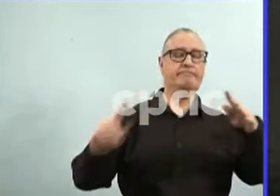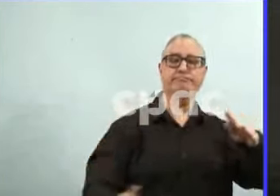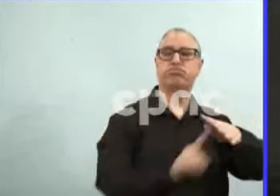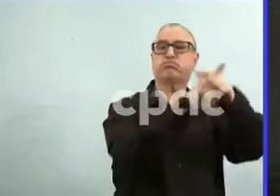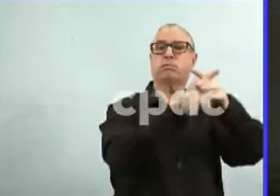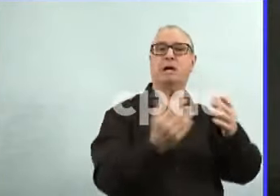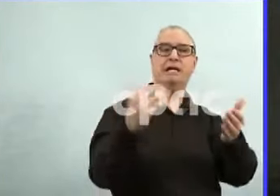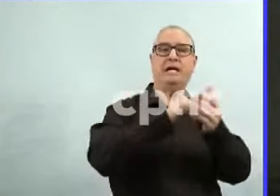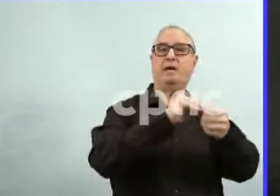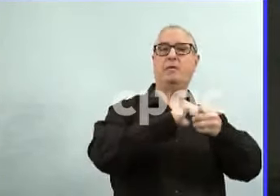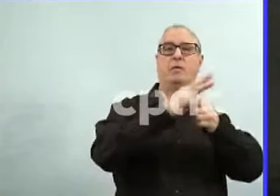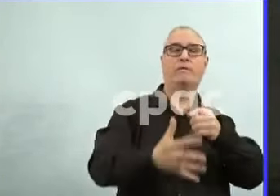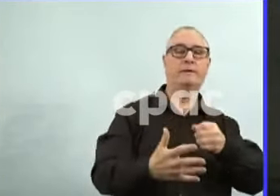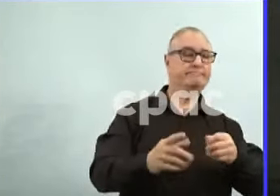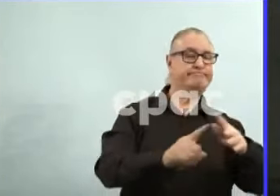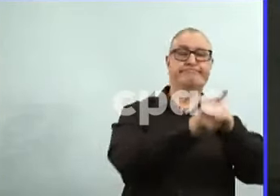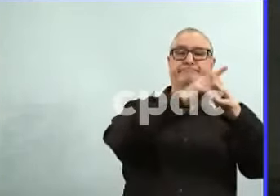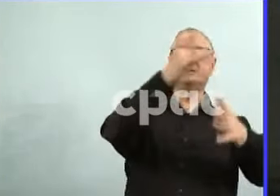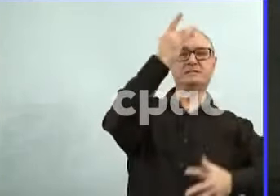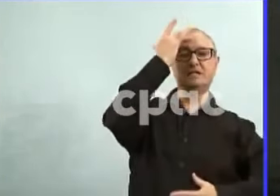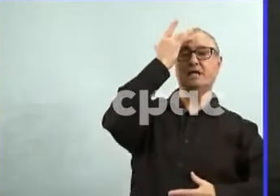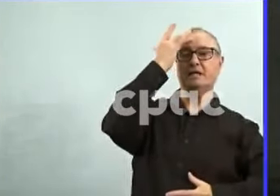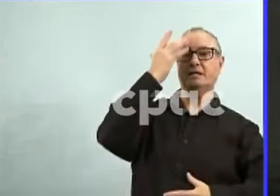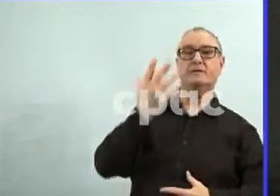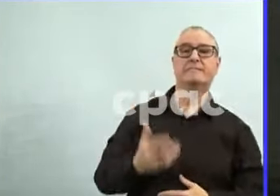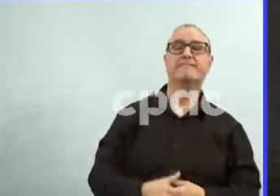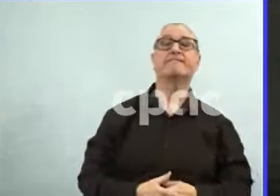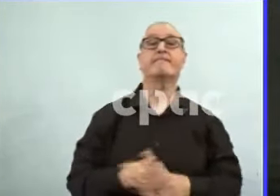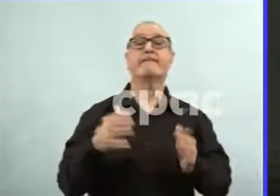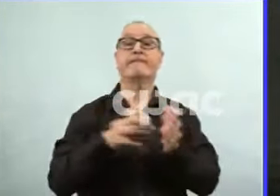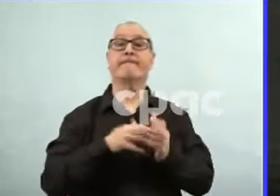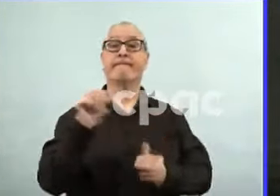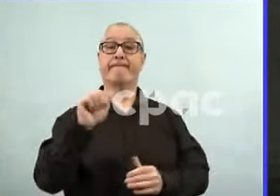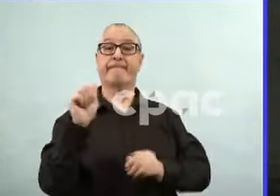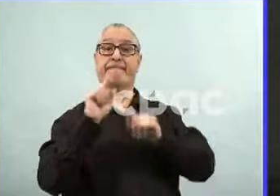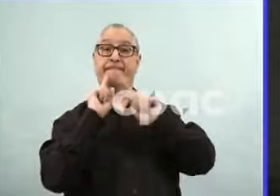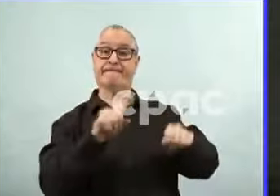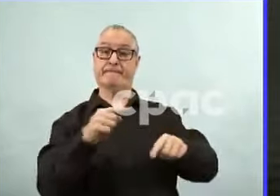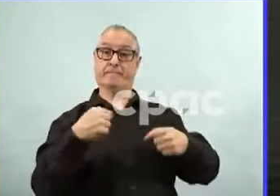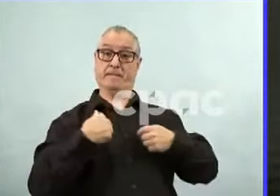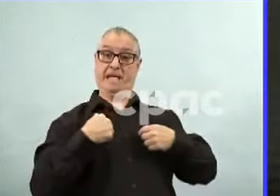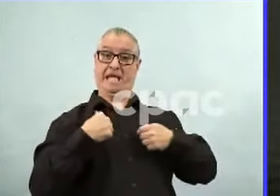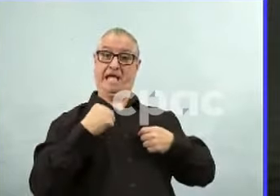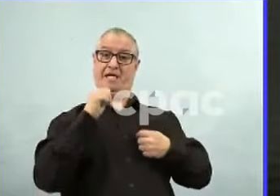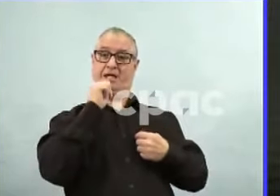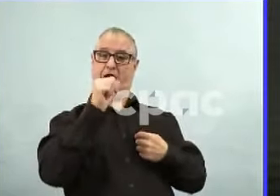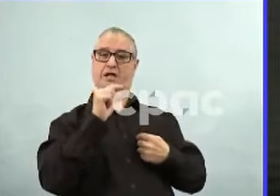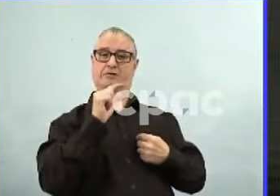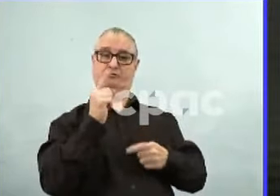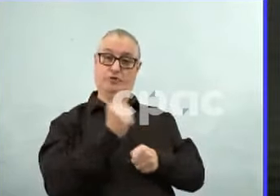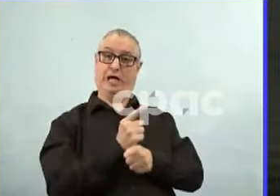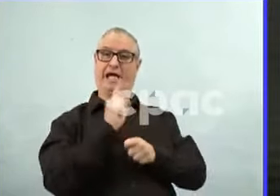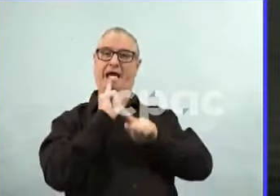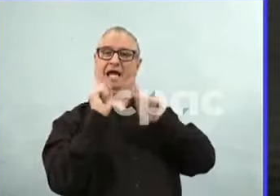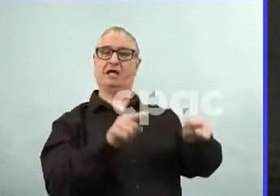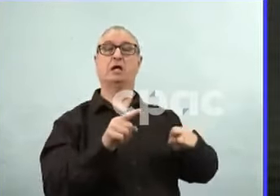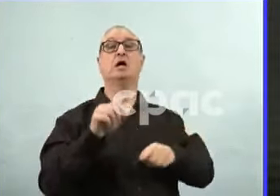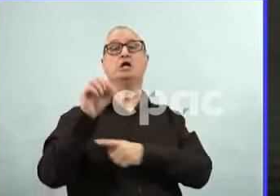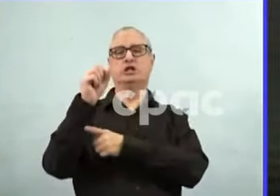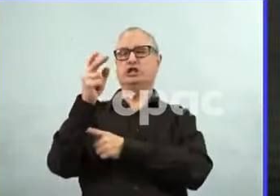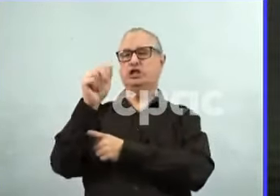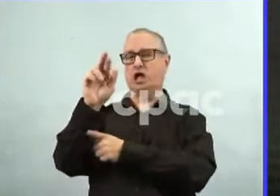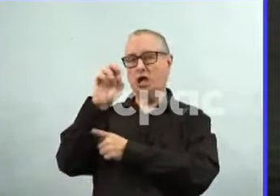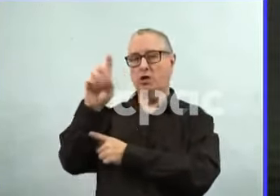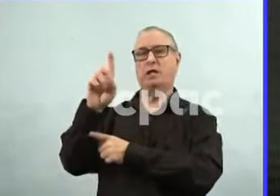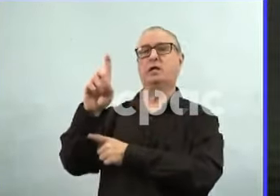So, I mean, a lot more could be answered through shared health in relation to that. I've been in practice since 2002. You know, the system was busy back